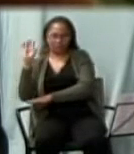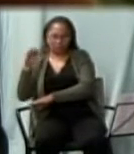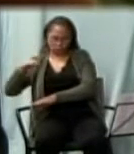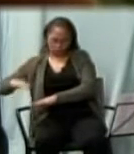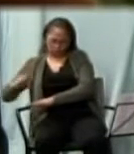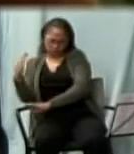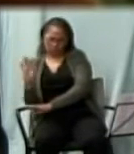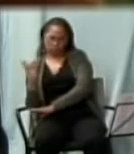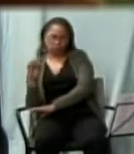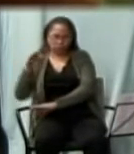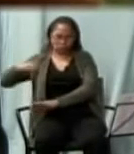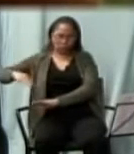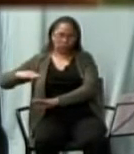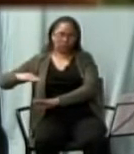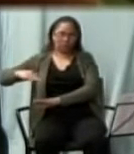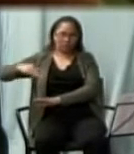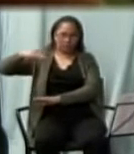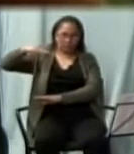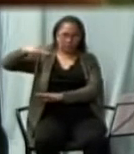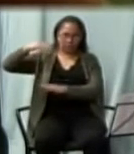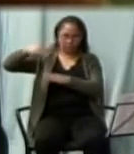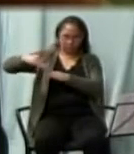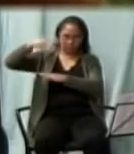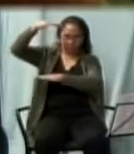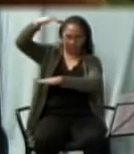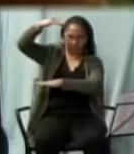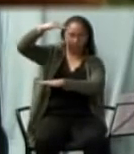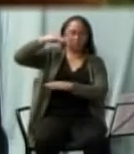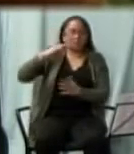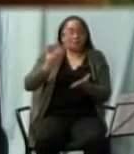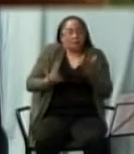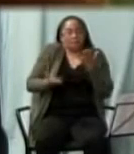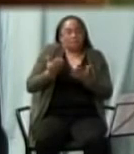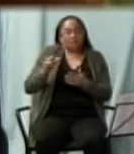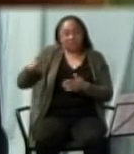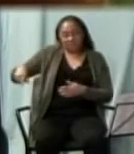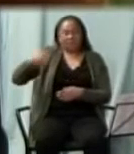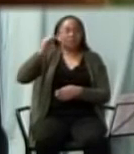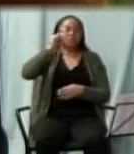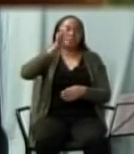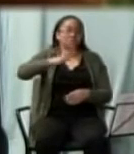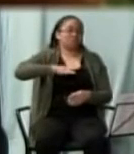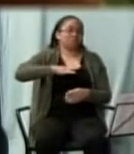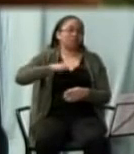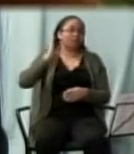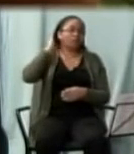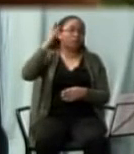and maybe just maybe that might be its mate.